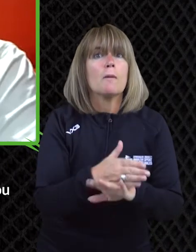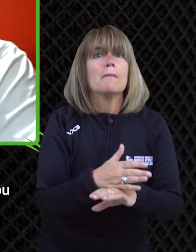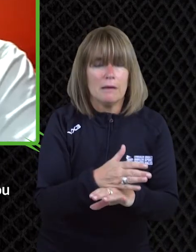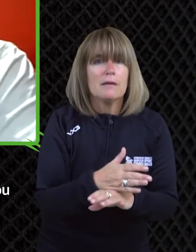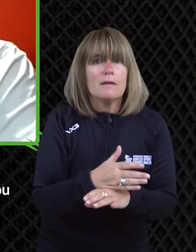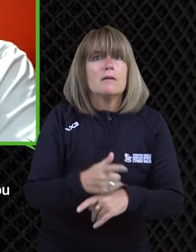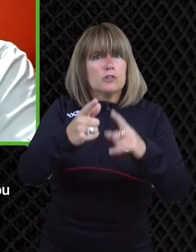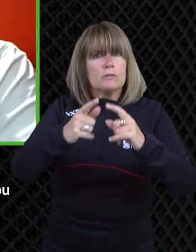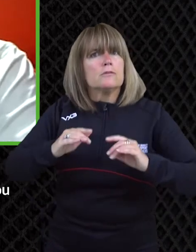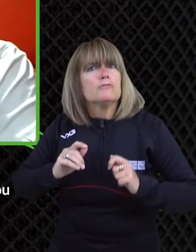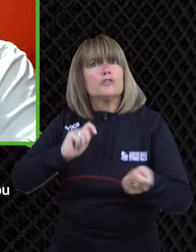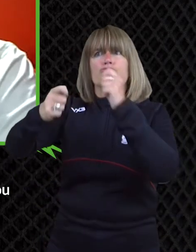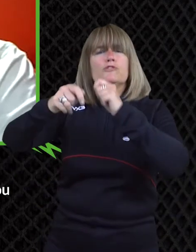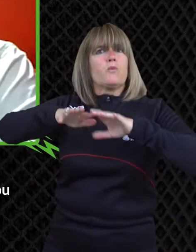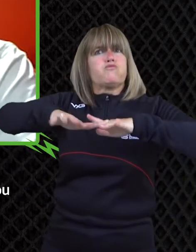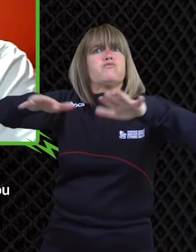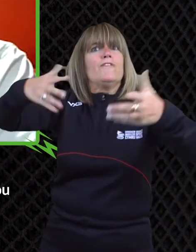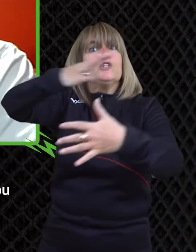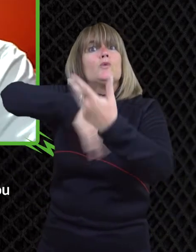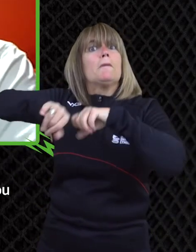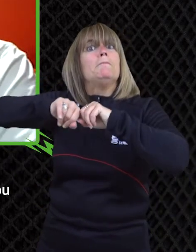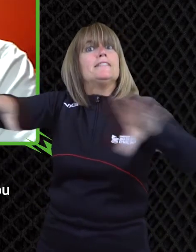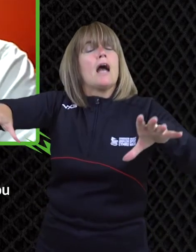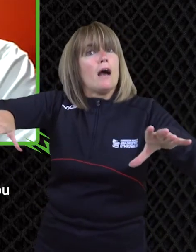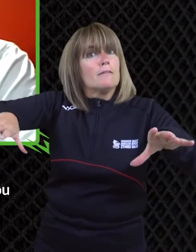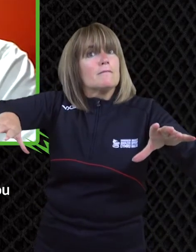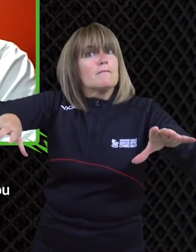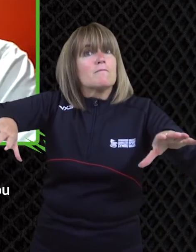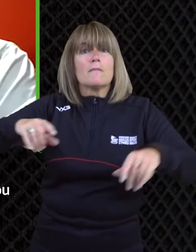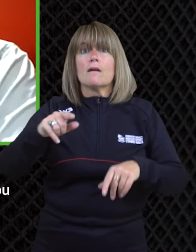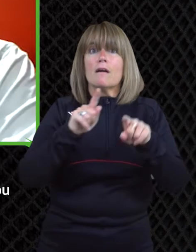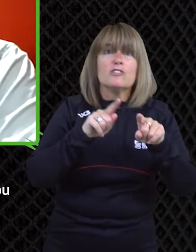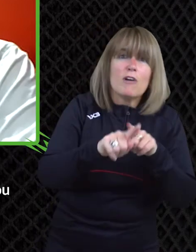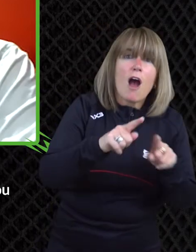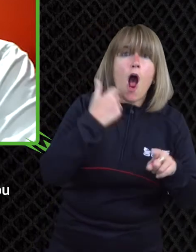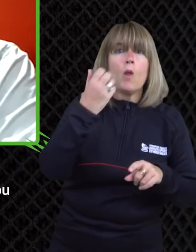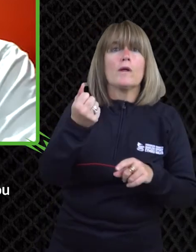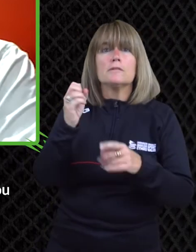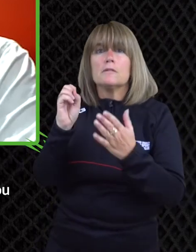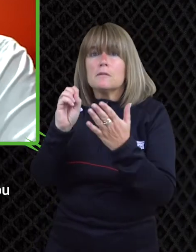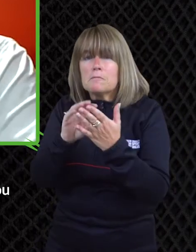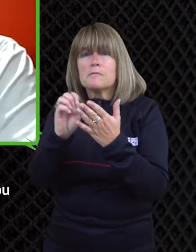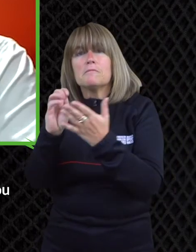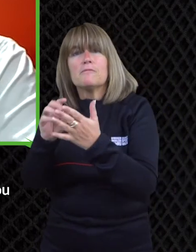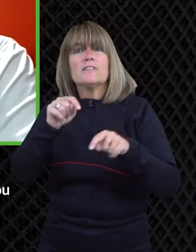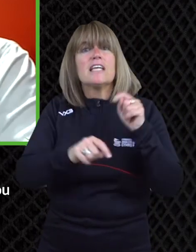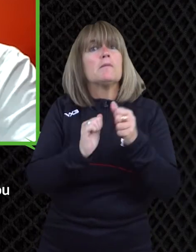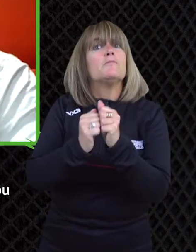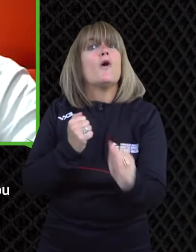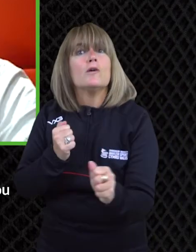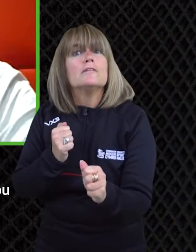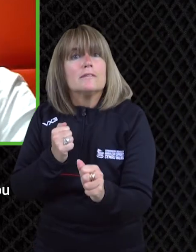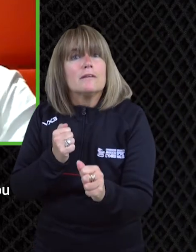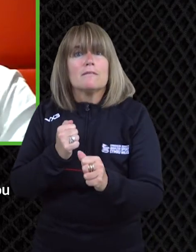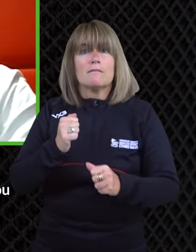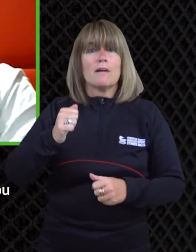um and you know i i think yeah twitter is fantastic um go and cover stuff with passion you know